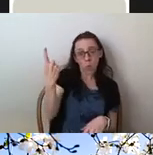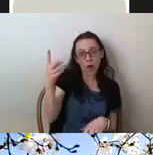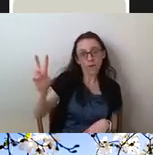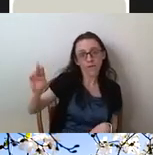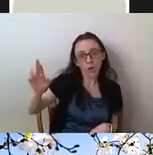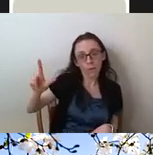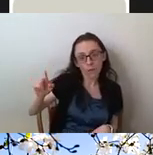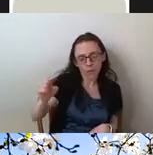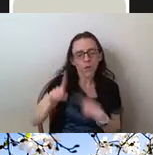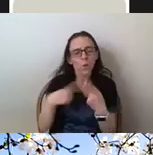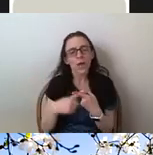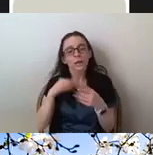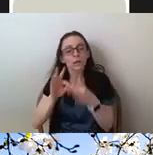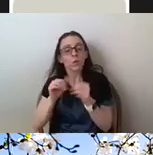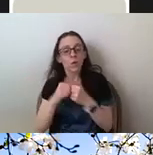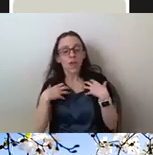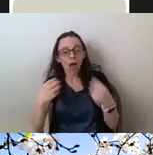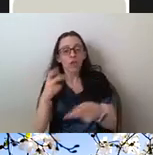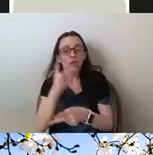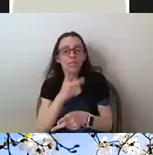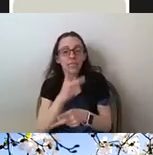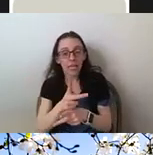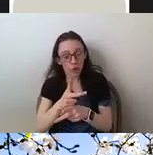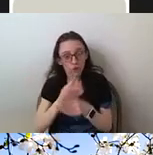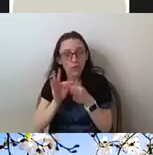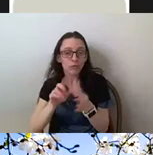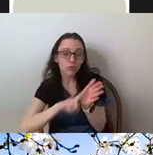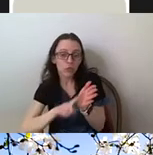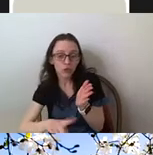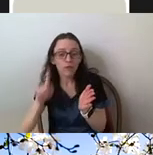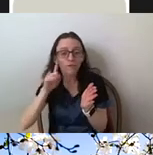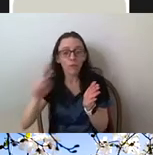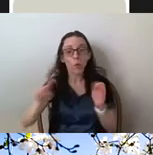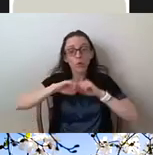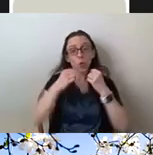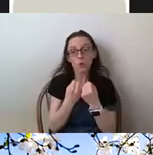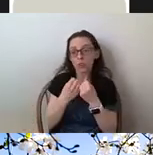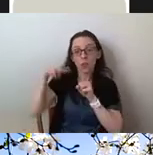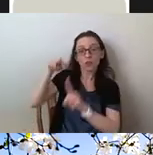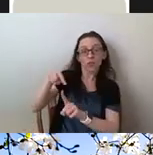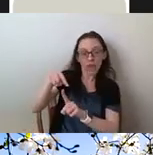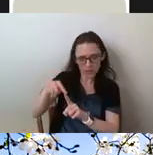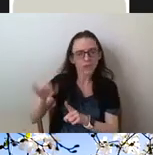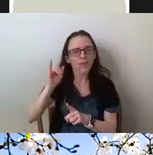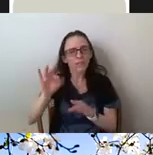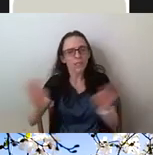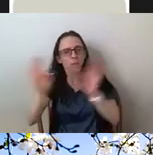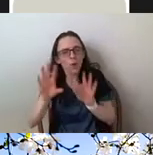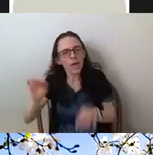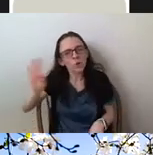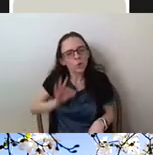healthcare-related research through a sociological lens, qualitative research is useful, as it does not mean just comparing